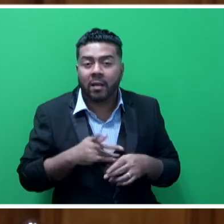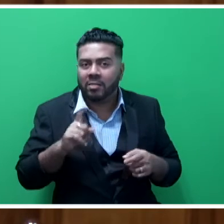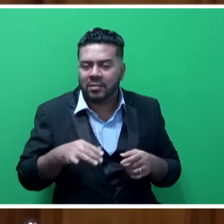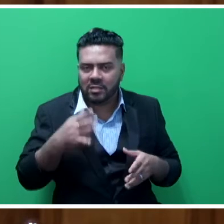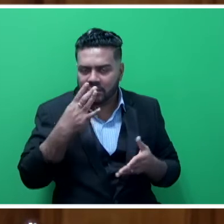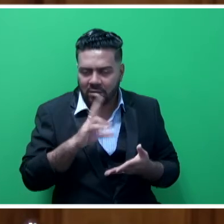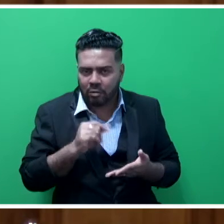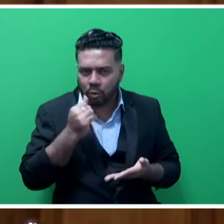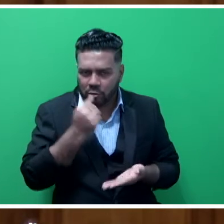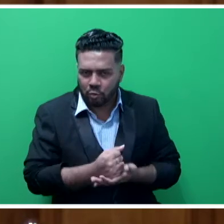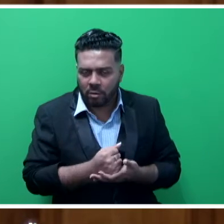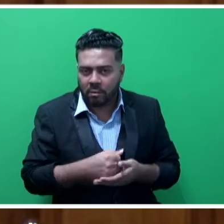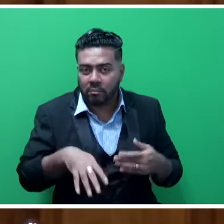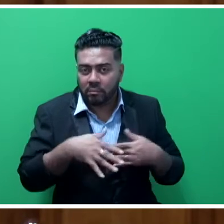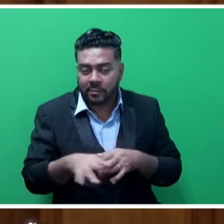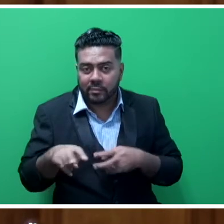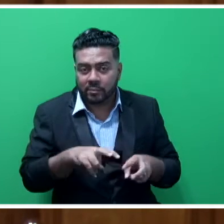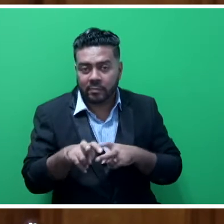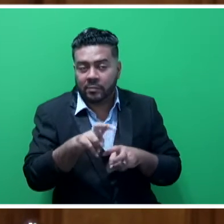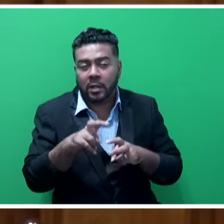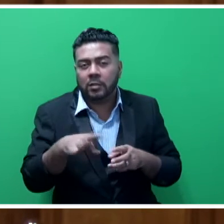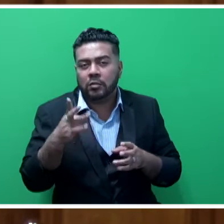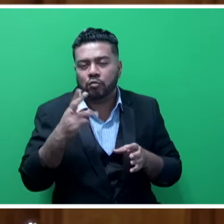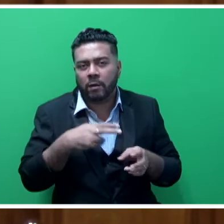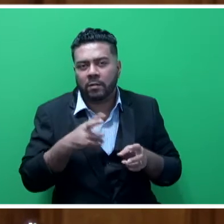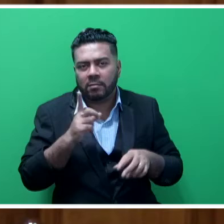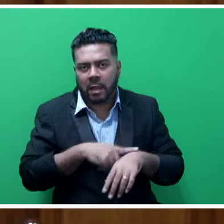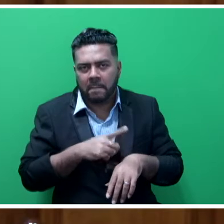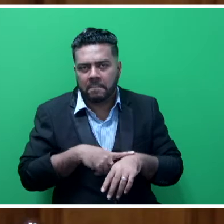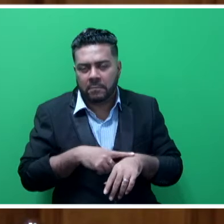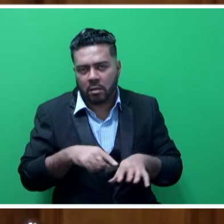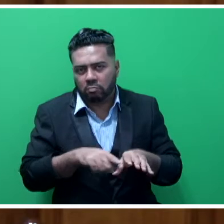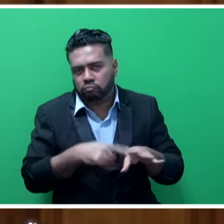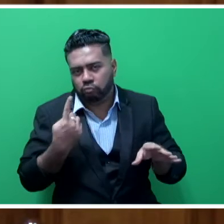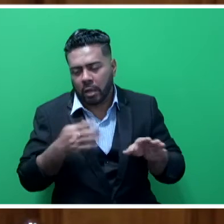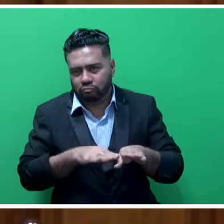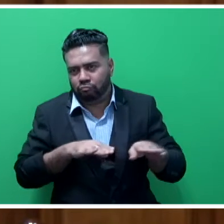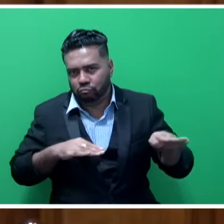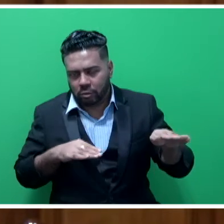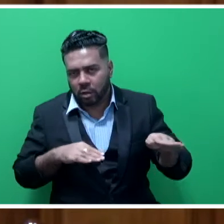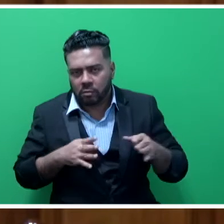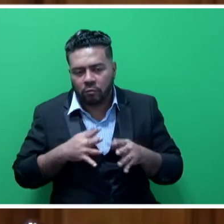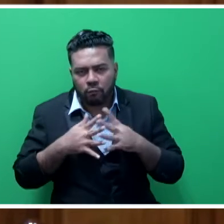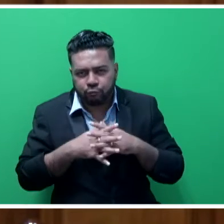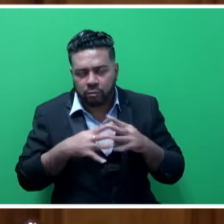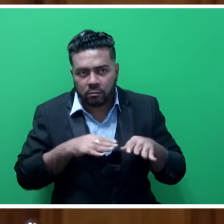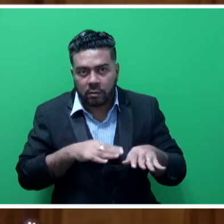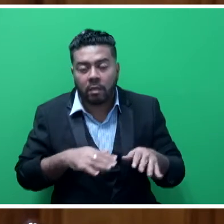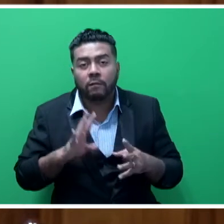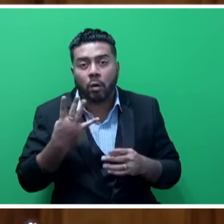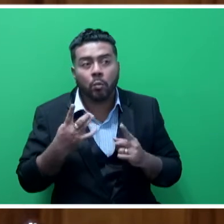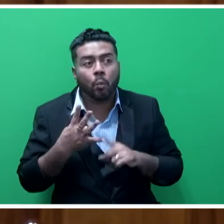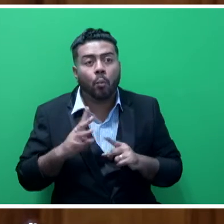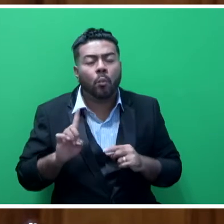ensure that the travelling public manage their travel time to minimize delays or congestion as much as possible. The fourth element they try to do